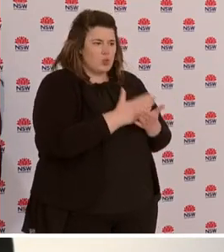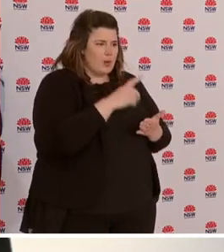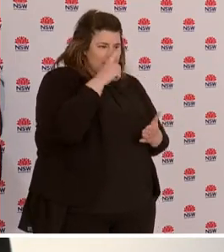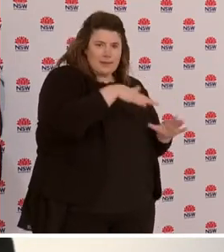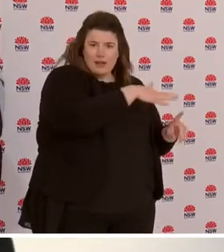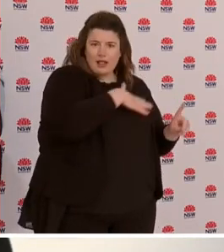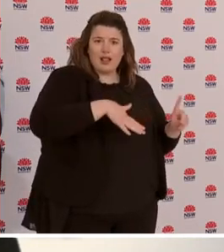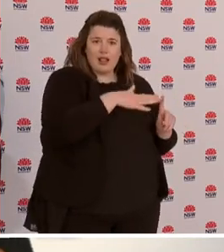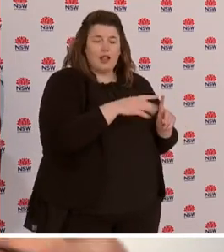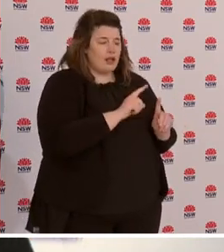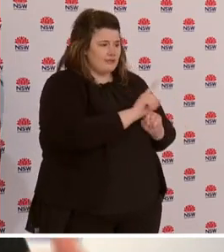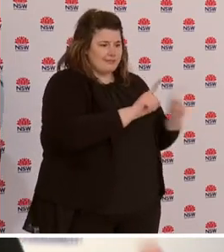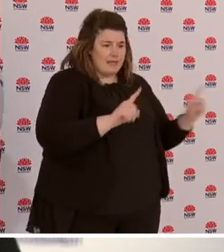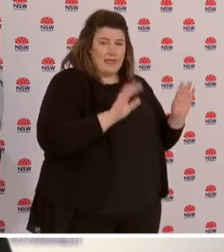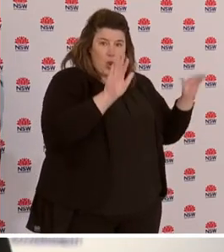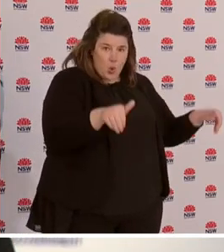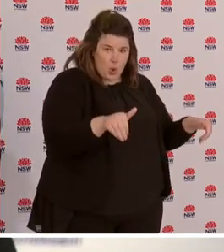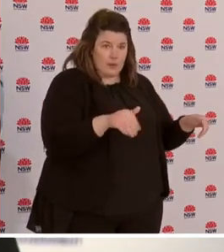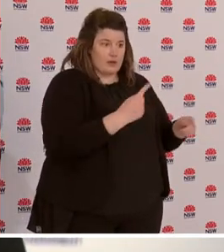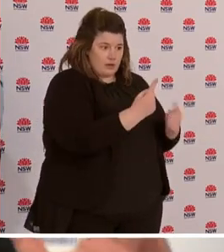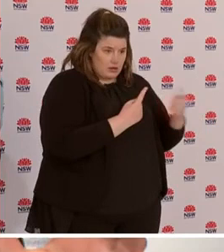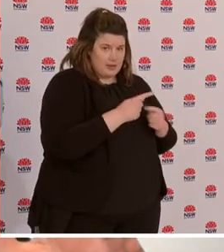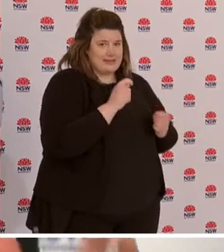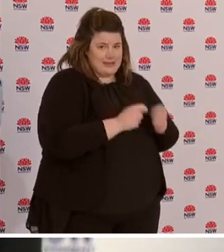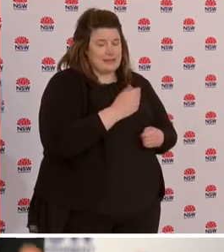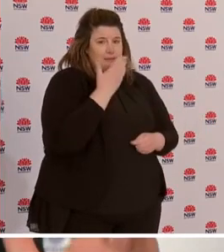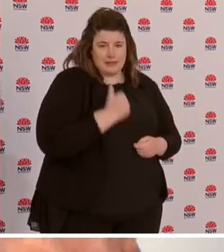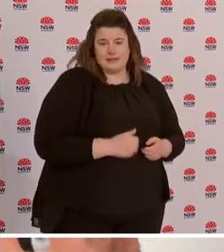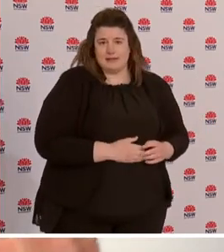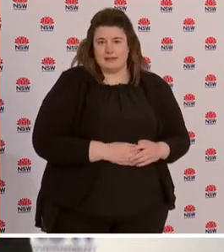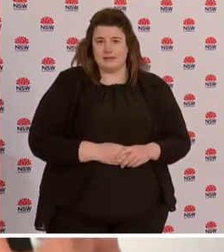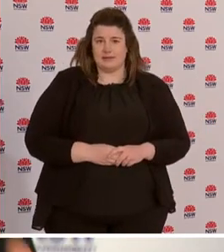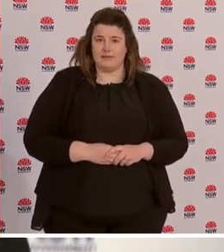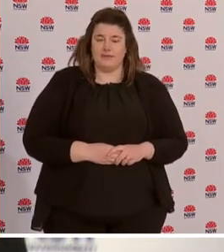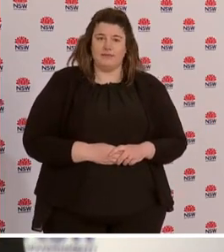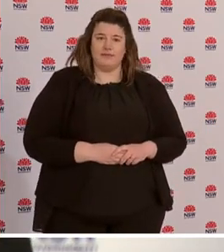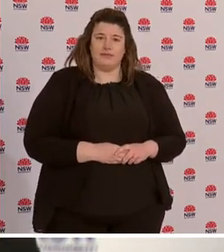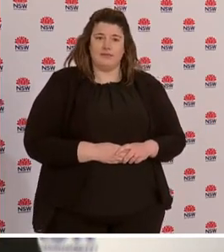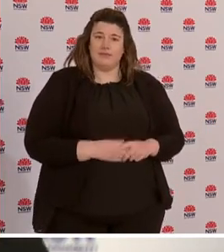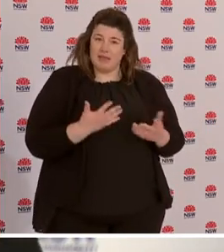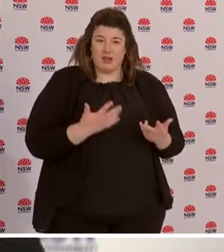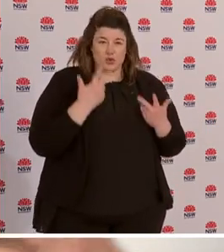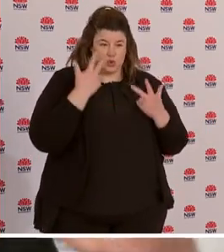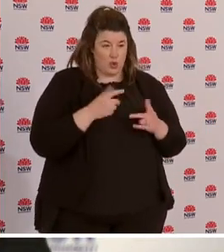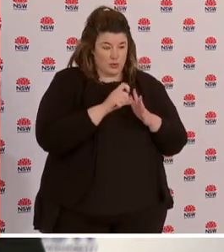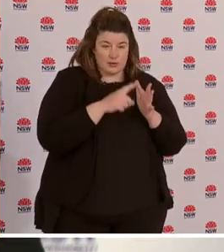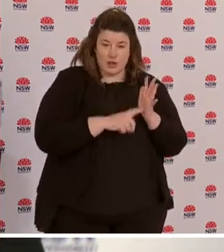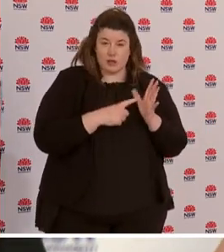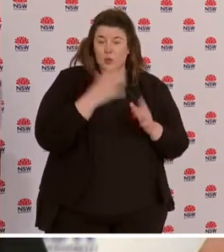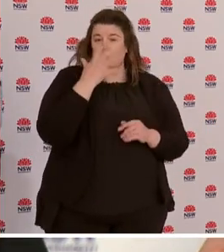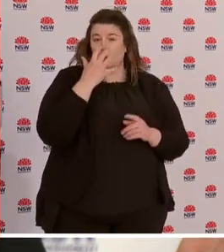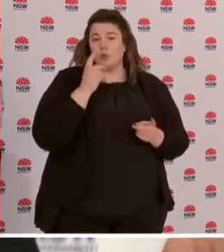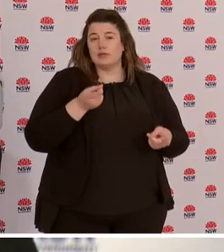getting tested. It's so important to come forward for testing. But it's a measure of just how dangerous it is to come together from different